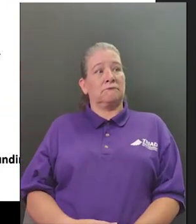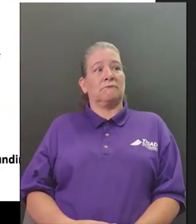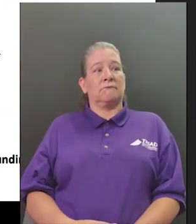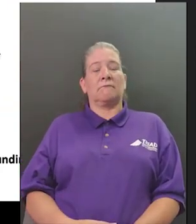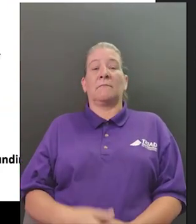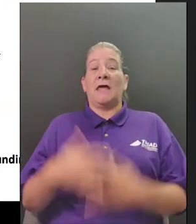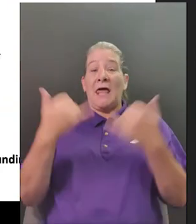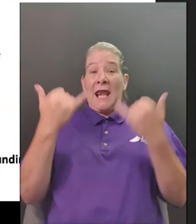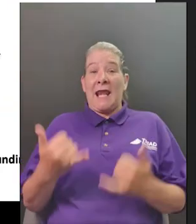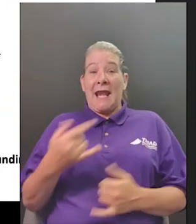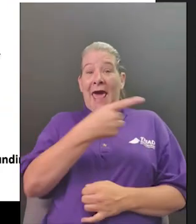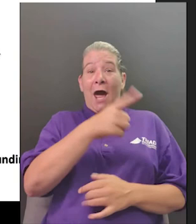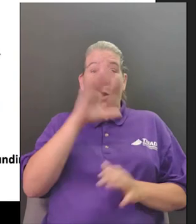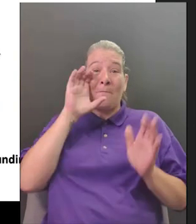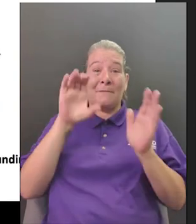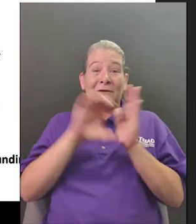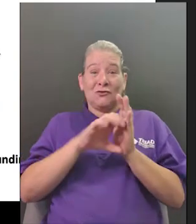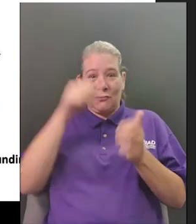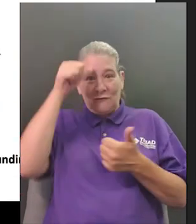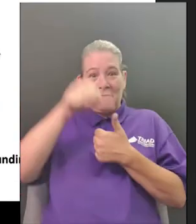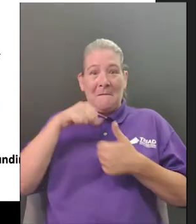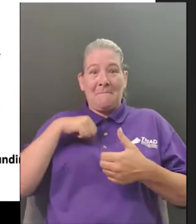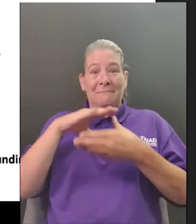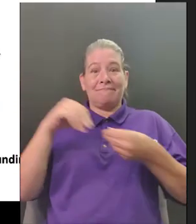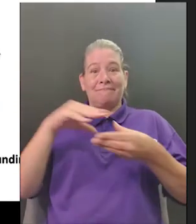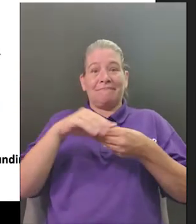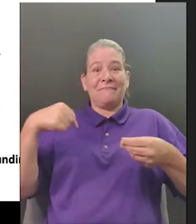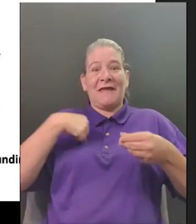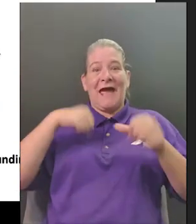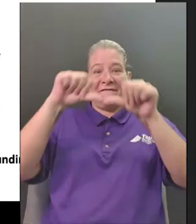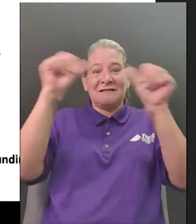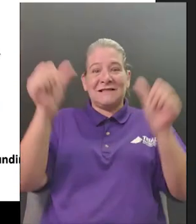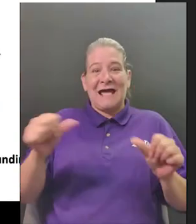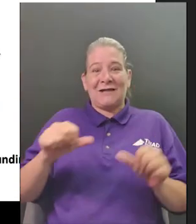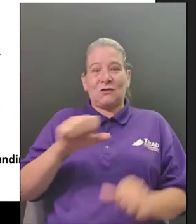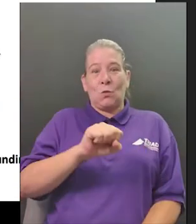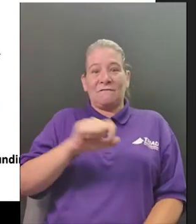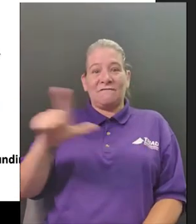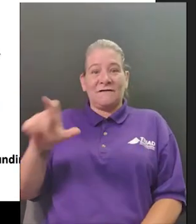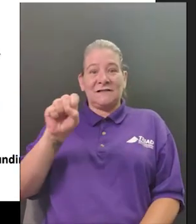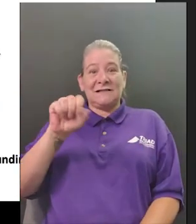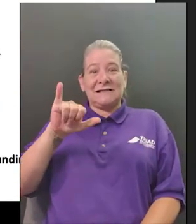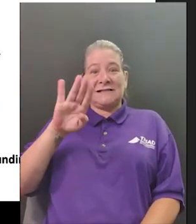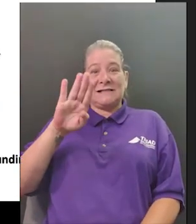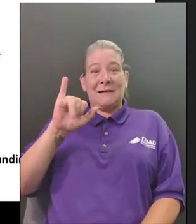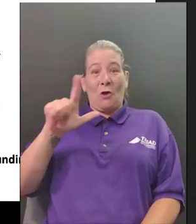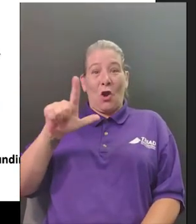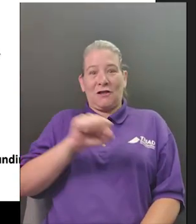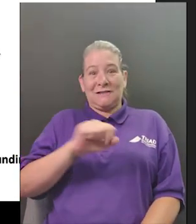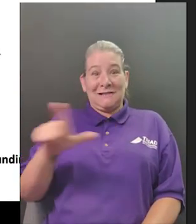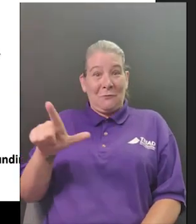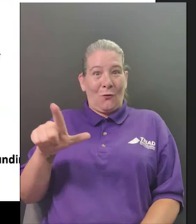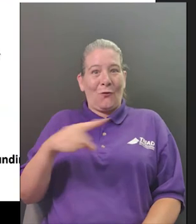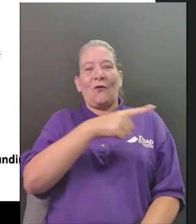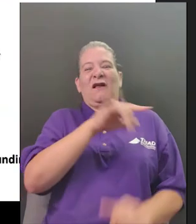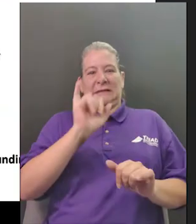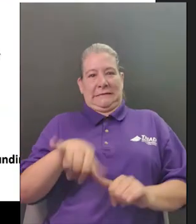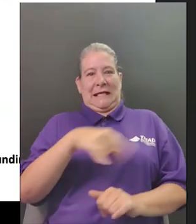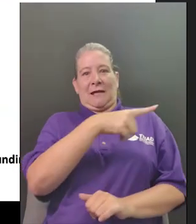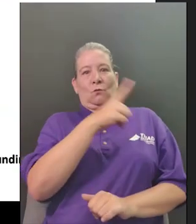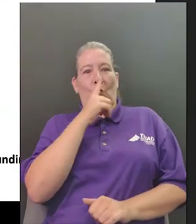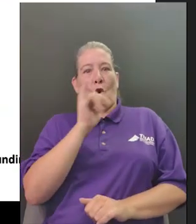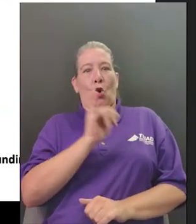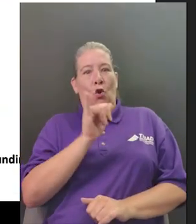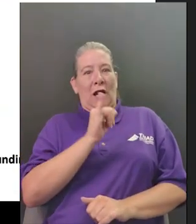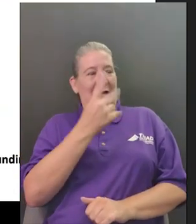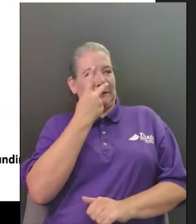the houses and her horse star is in action and she's ready to go so here she